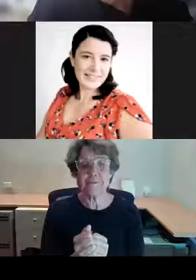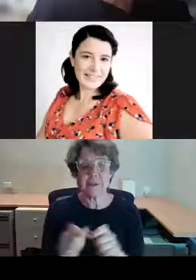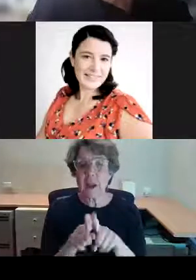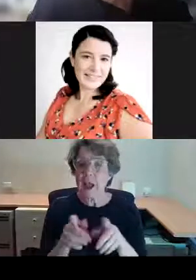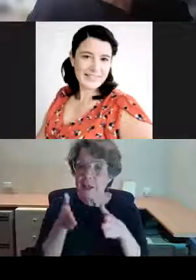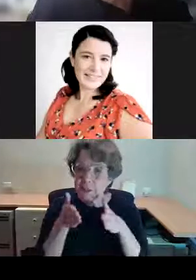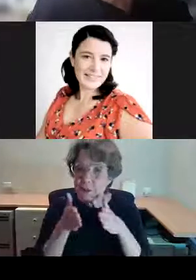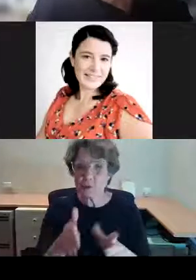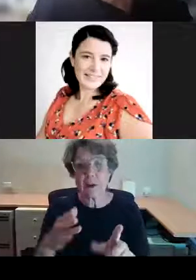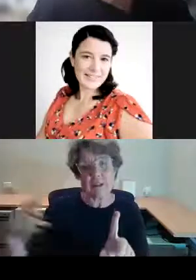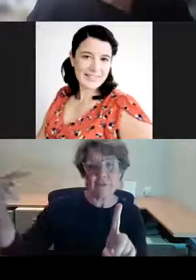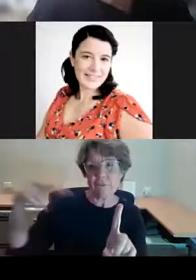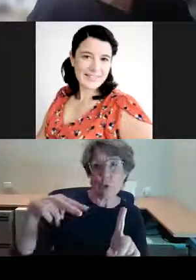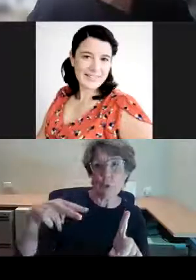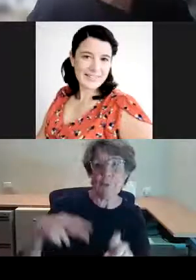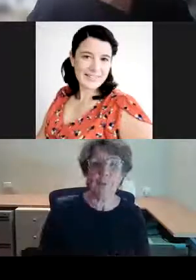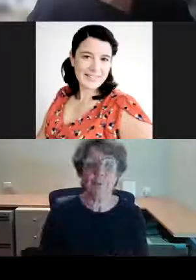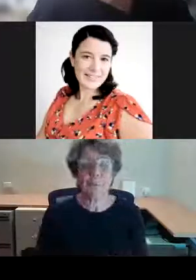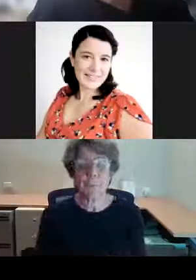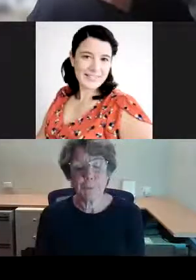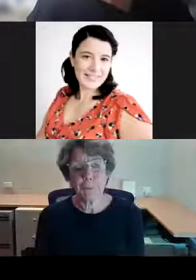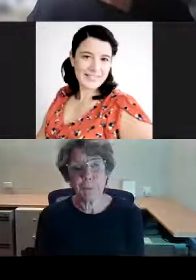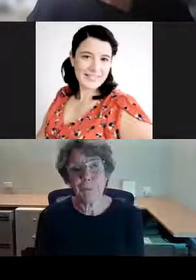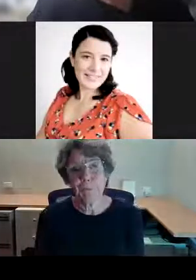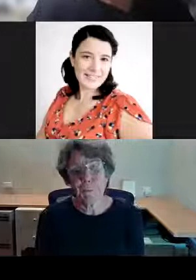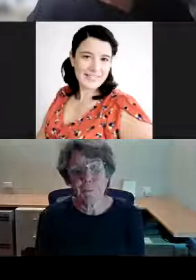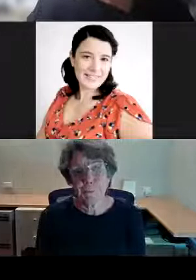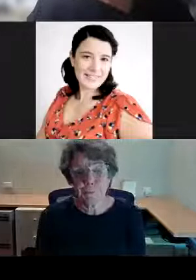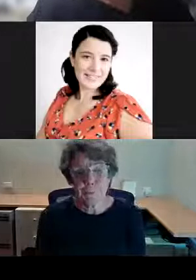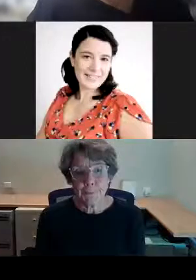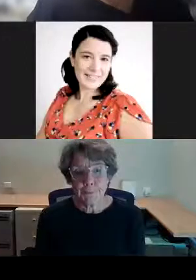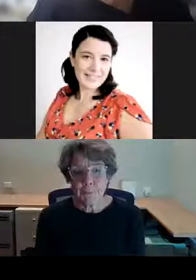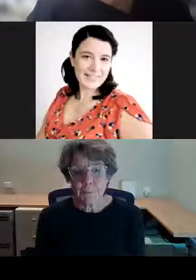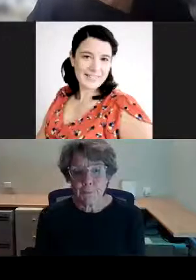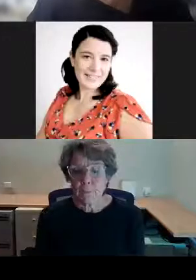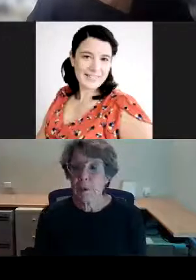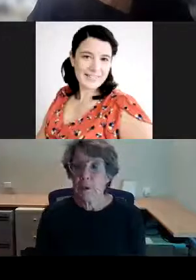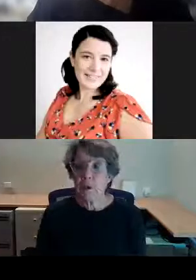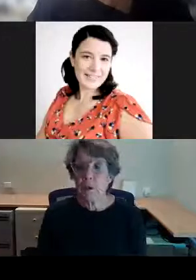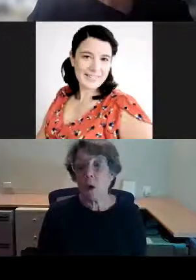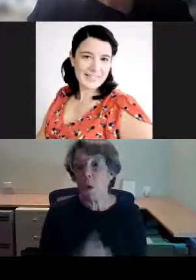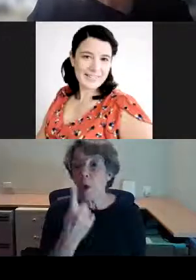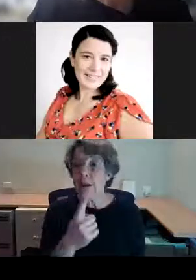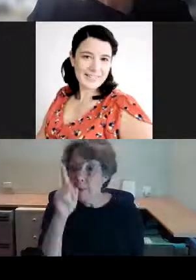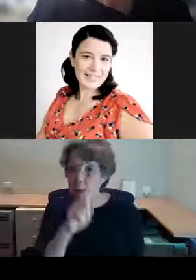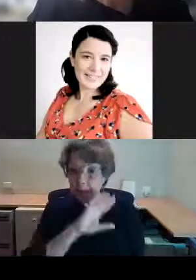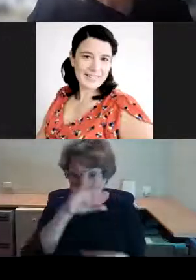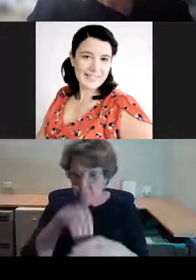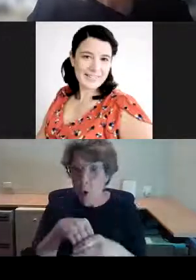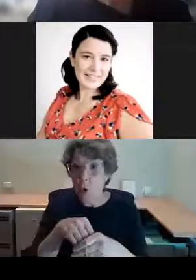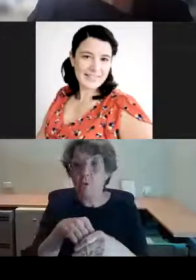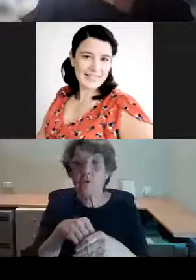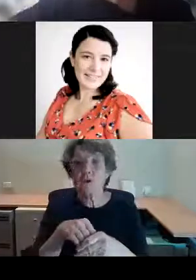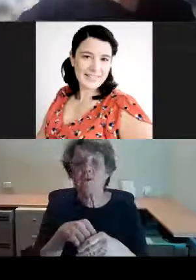And so one of the people who was involved with the design of the Sydney Town